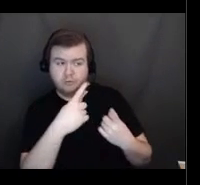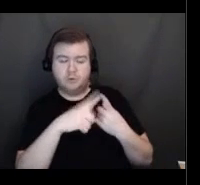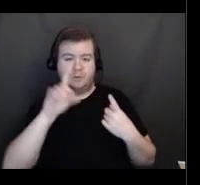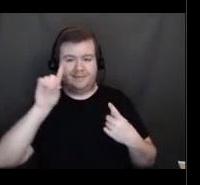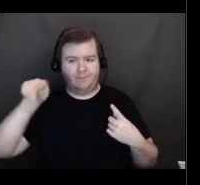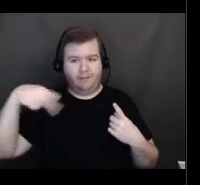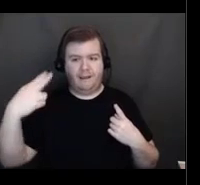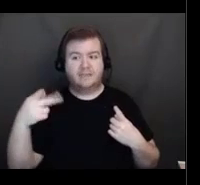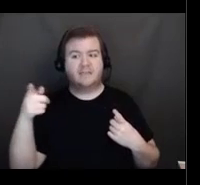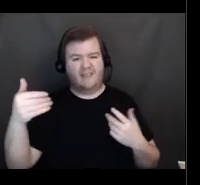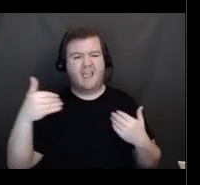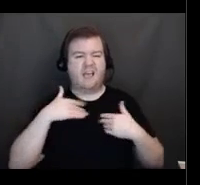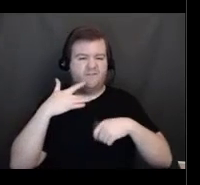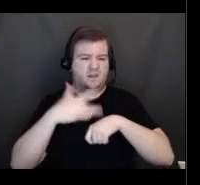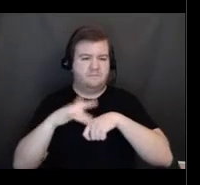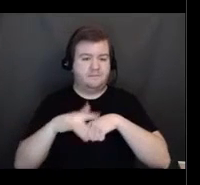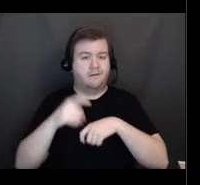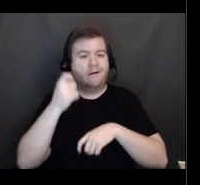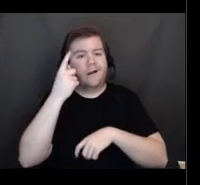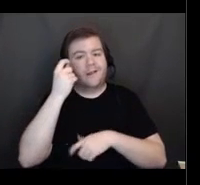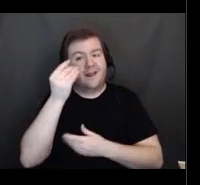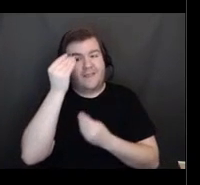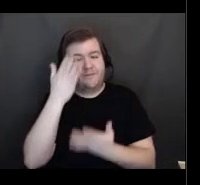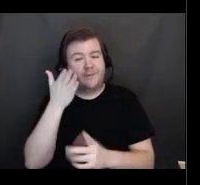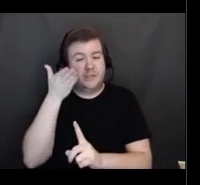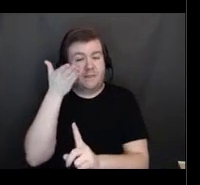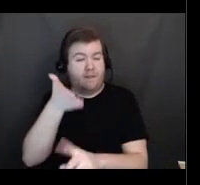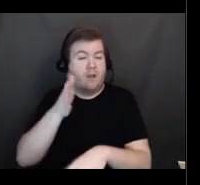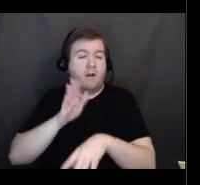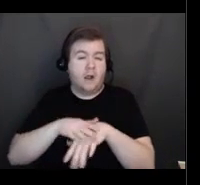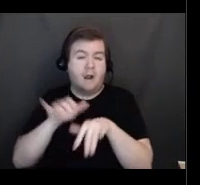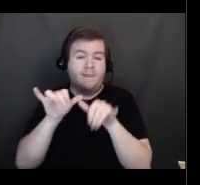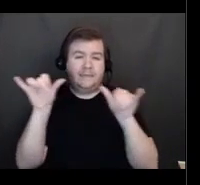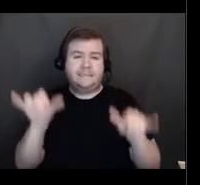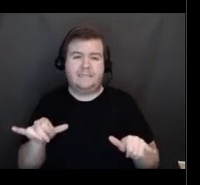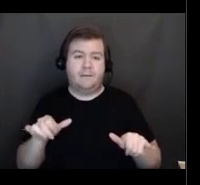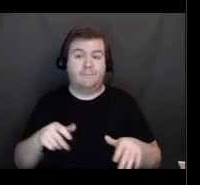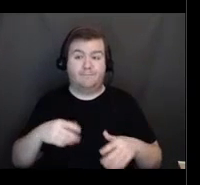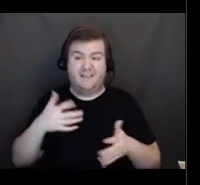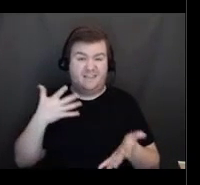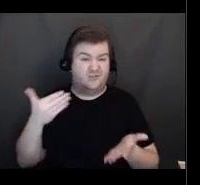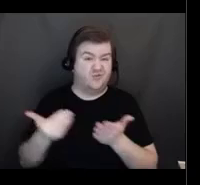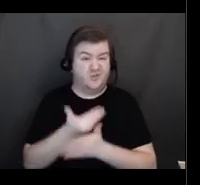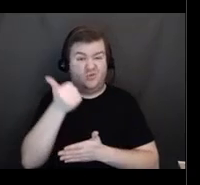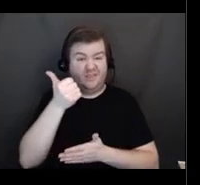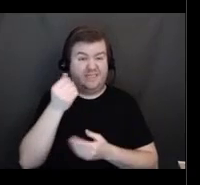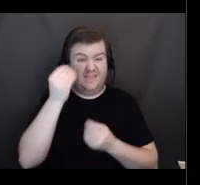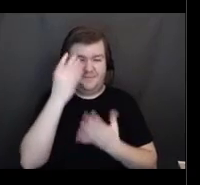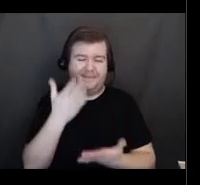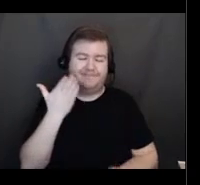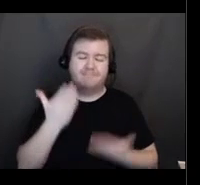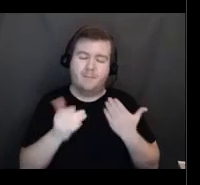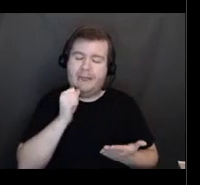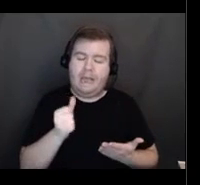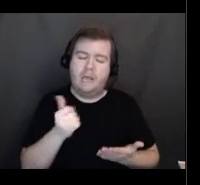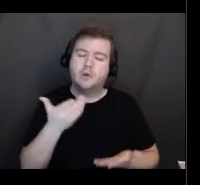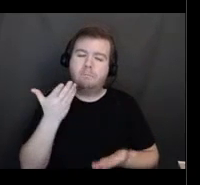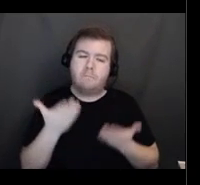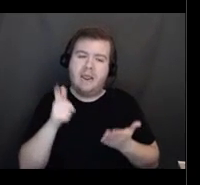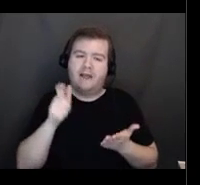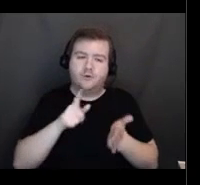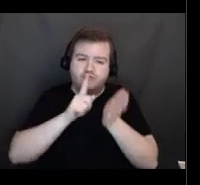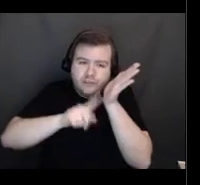information may not be current and may require you to check multiple locations. So right here on